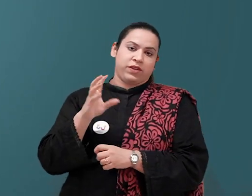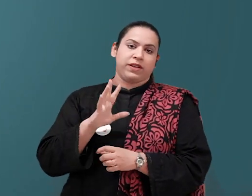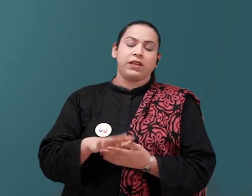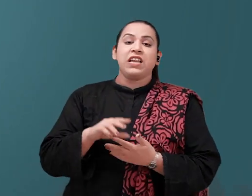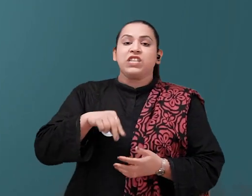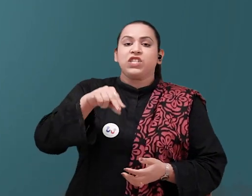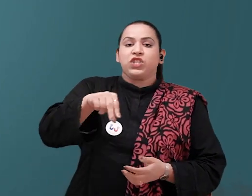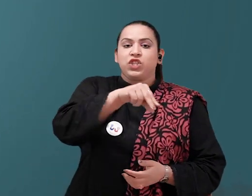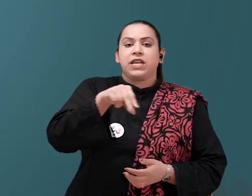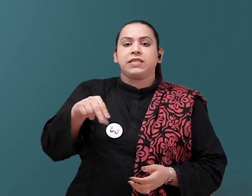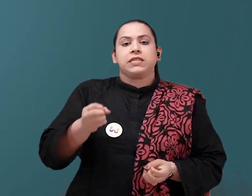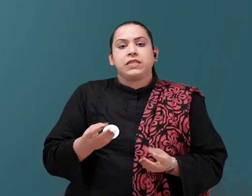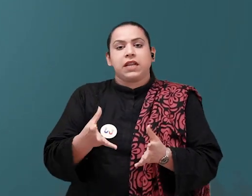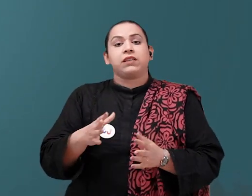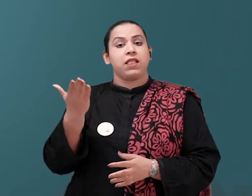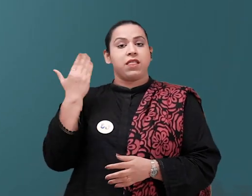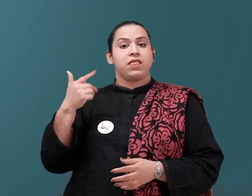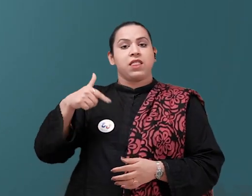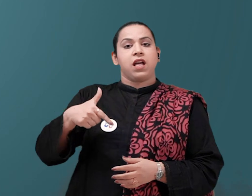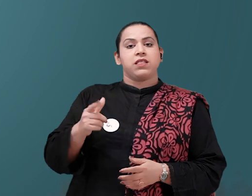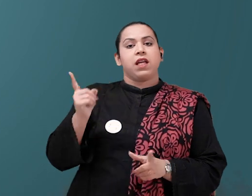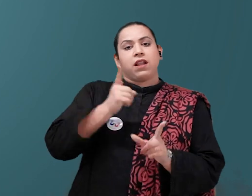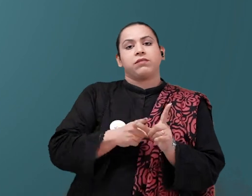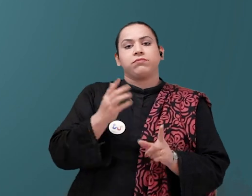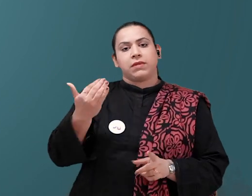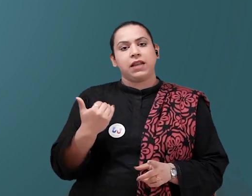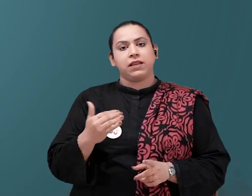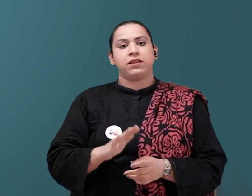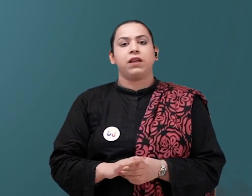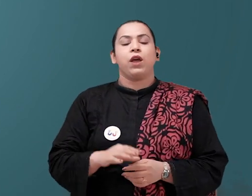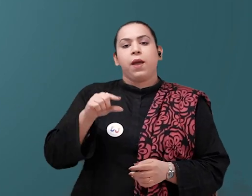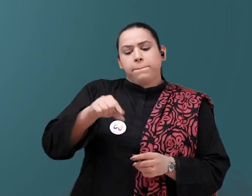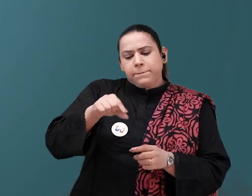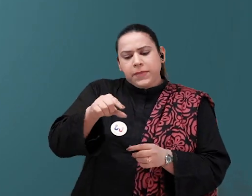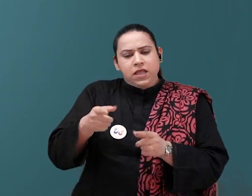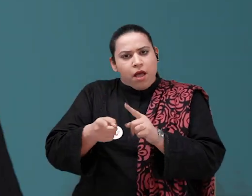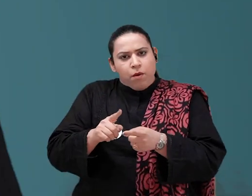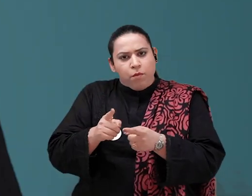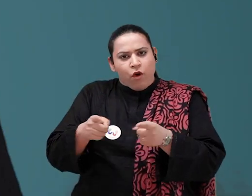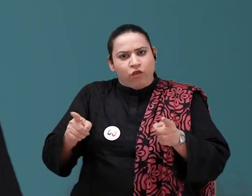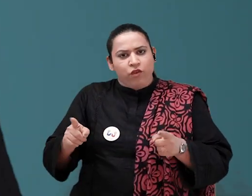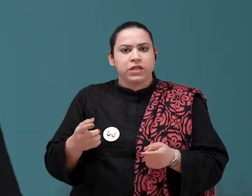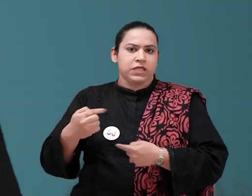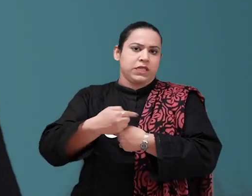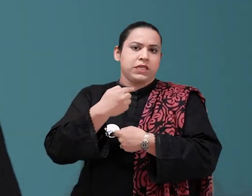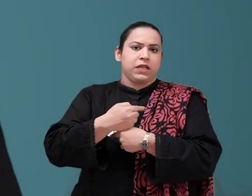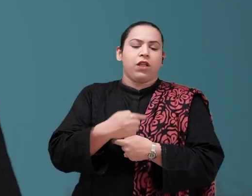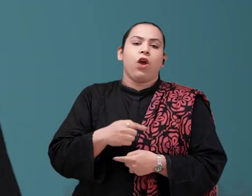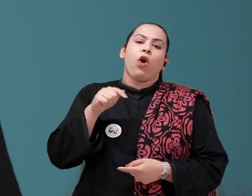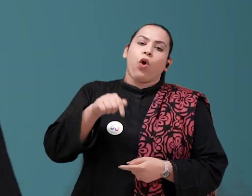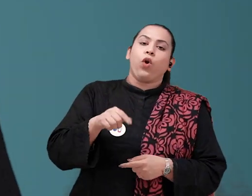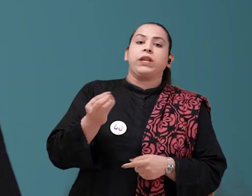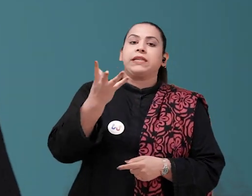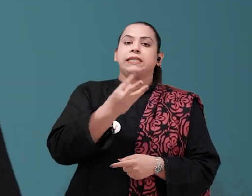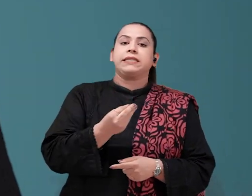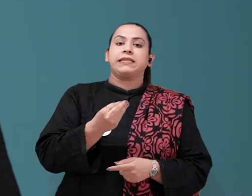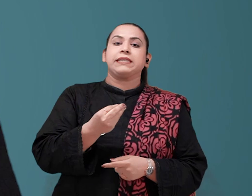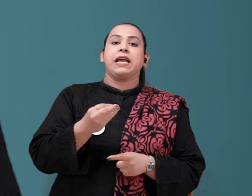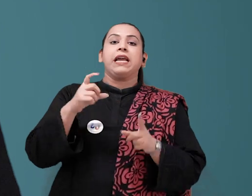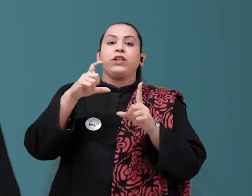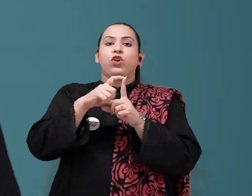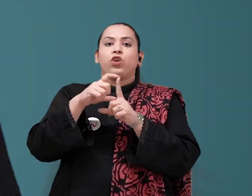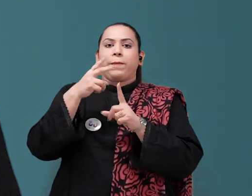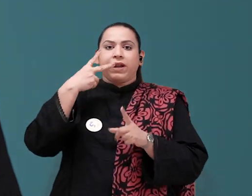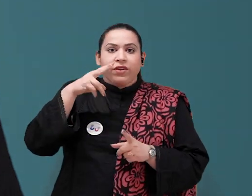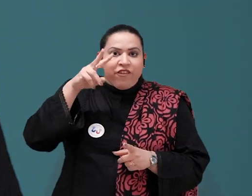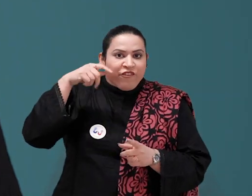when I was 7 years old and I learned how pieces. At that time, I saw documentary on